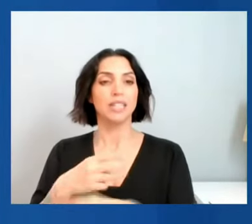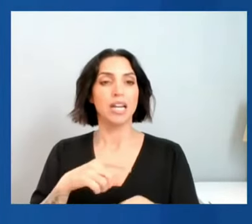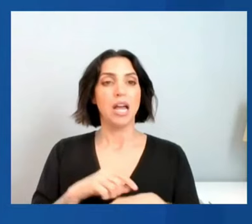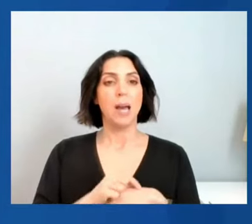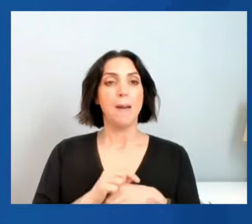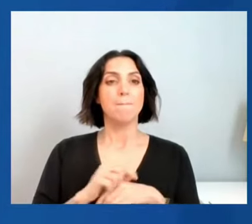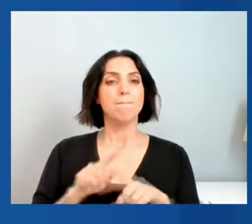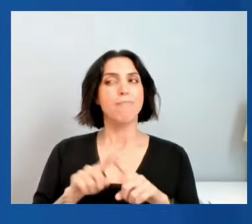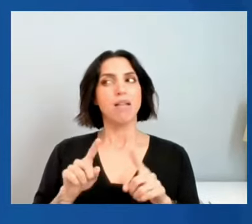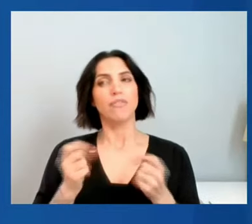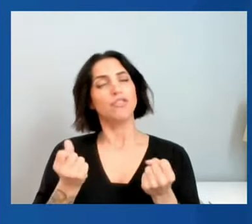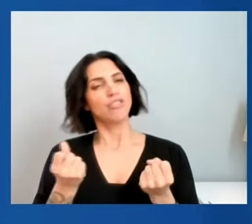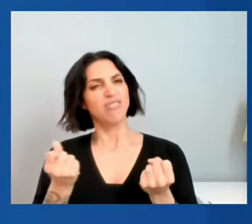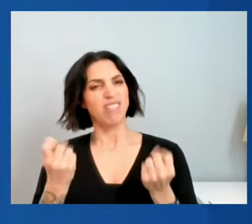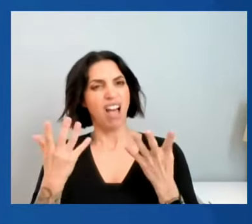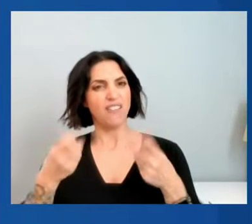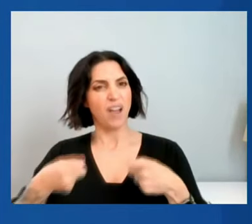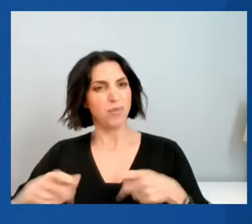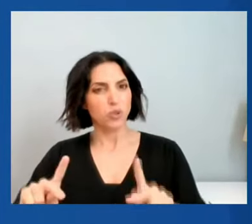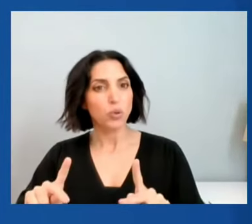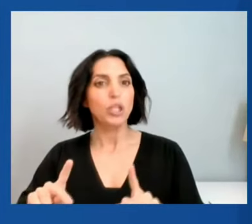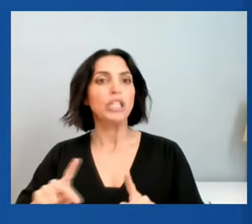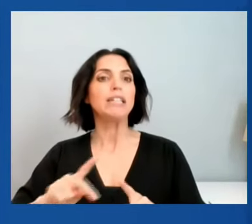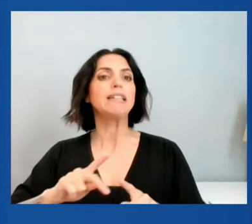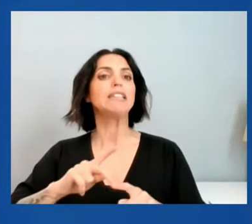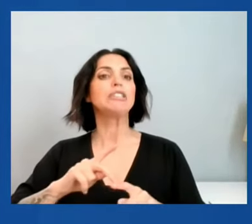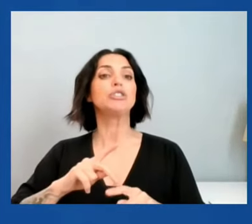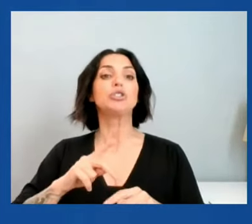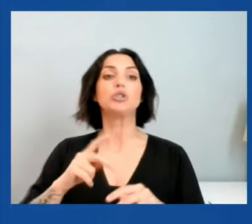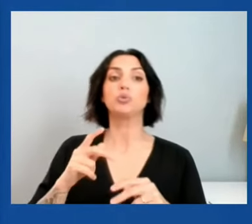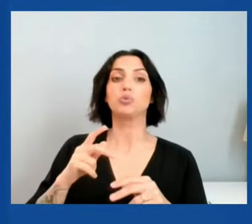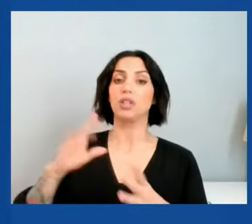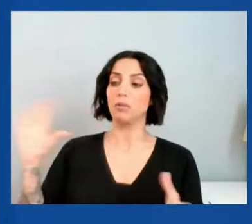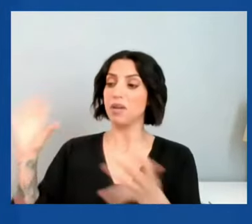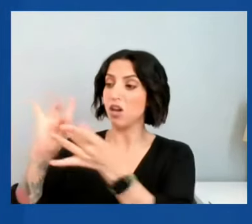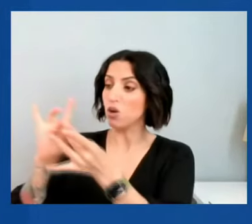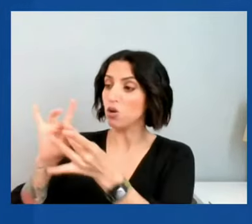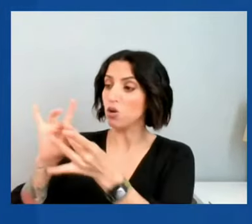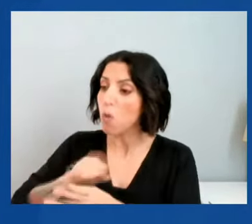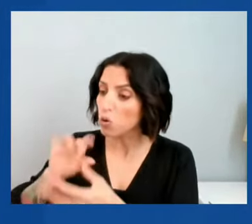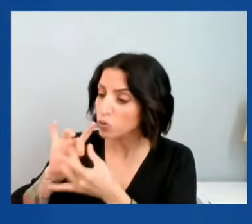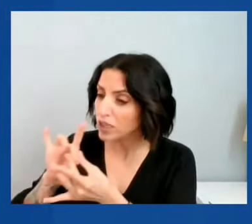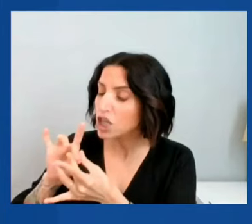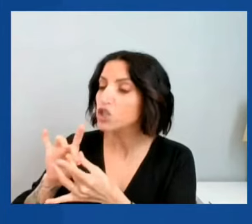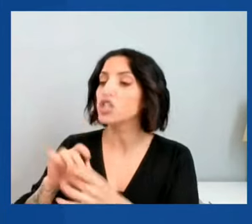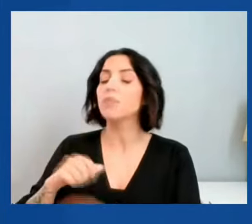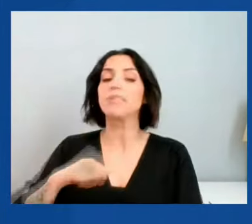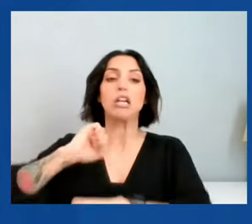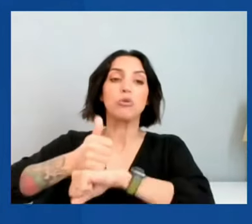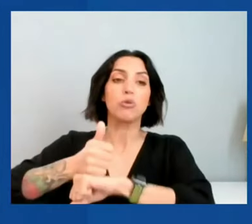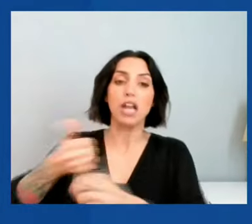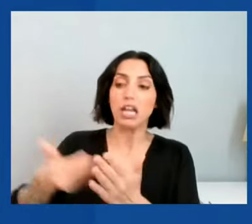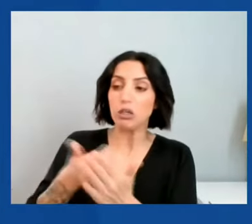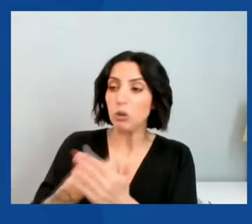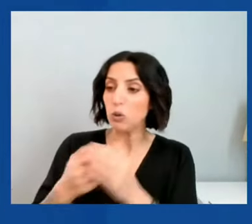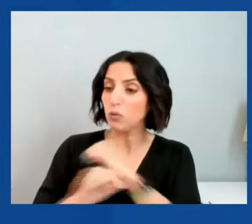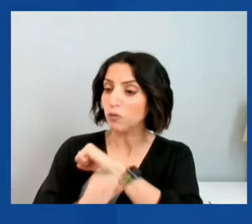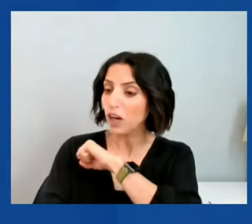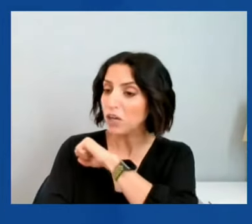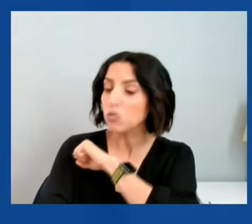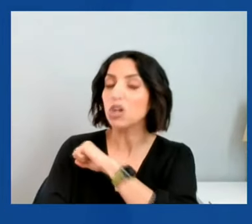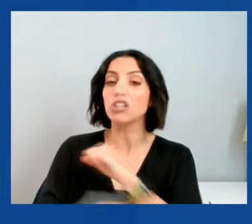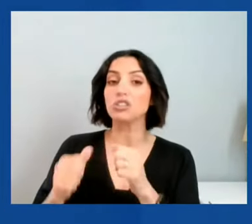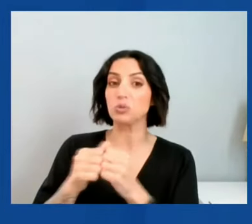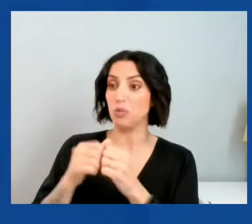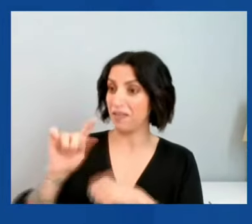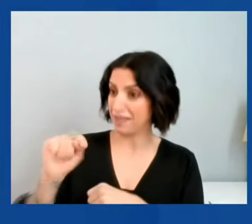of opportunity to rebuild old relationships, to create new frameworks, which you've already done with tax. Huge accomplishment.